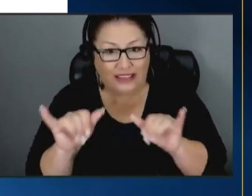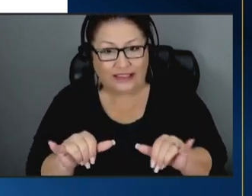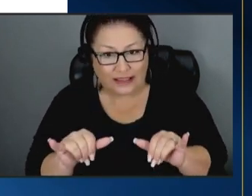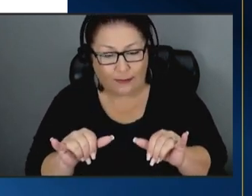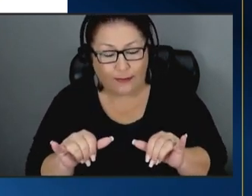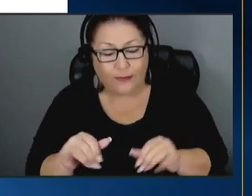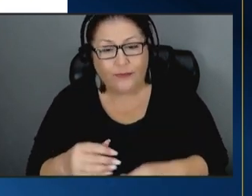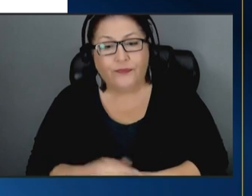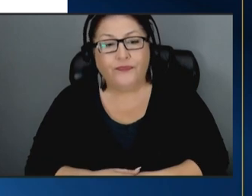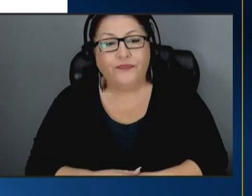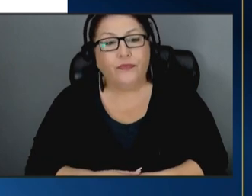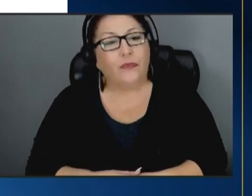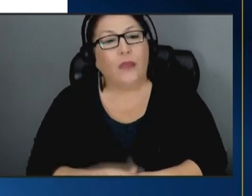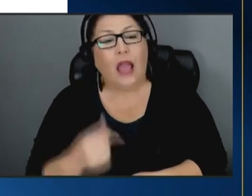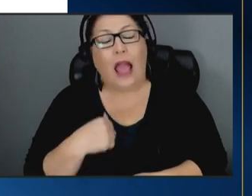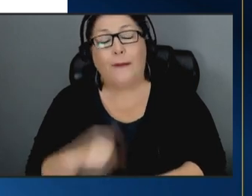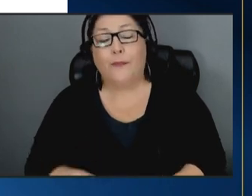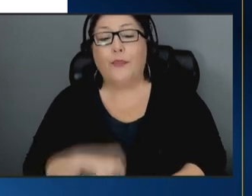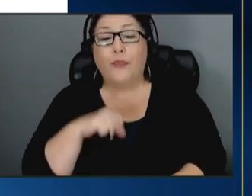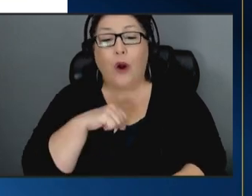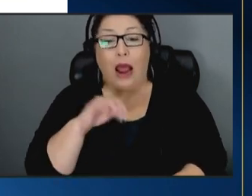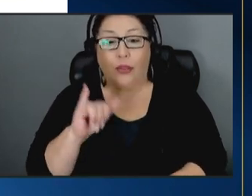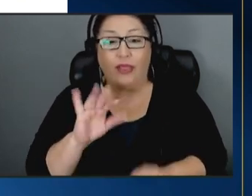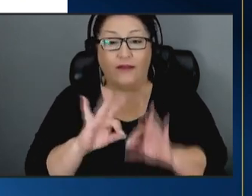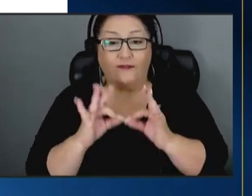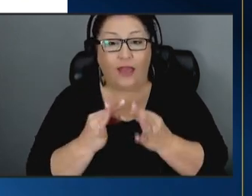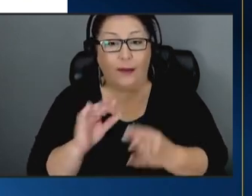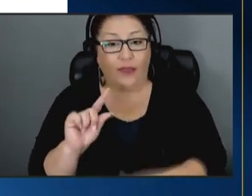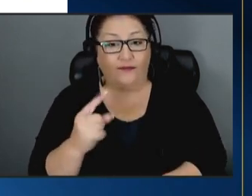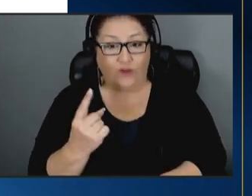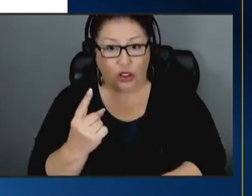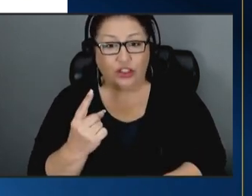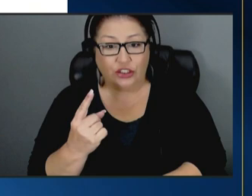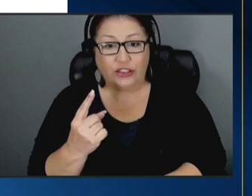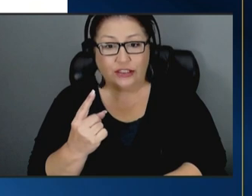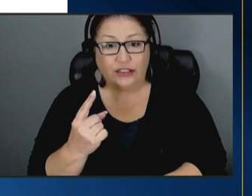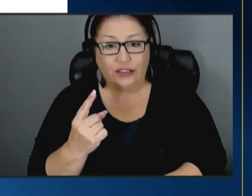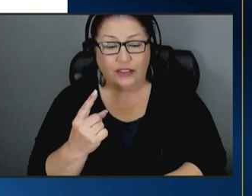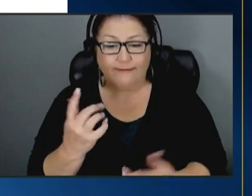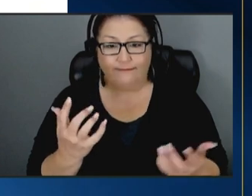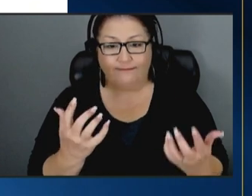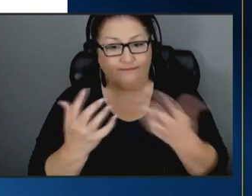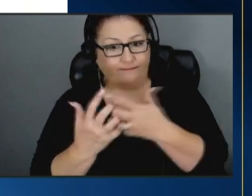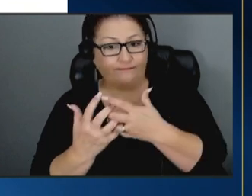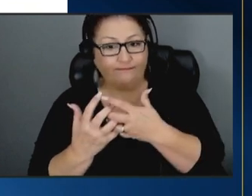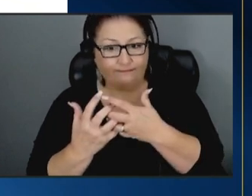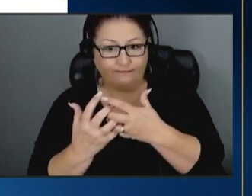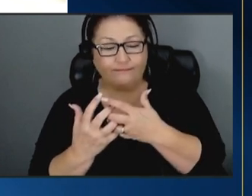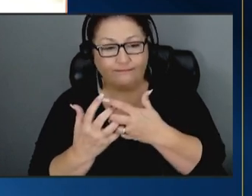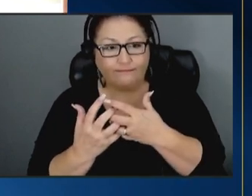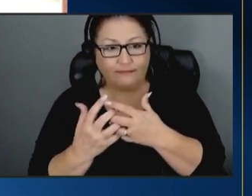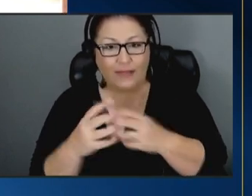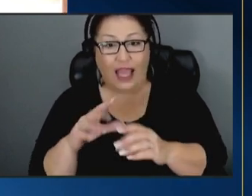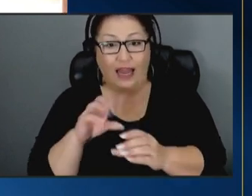am proud that family first is in line and in law